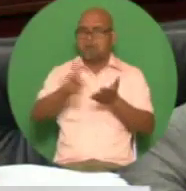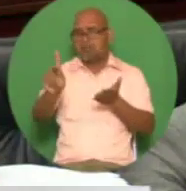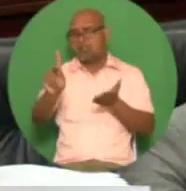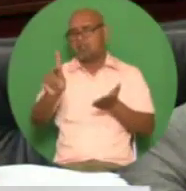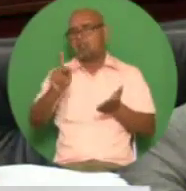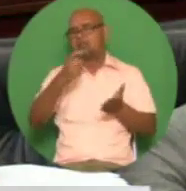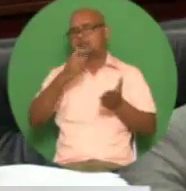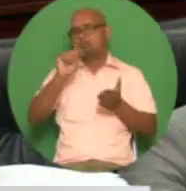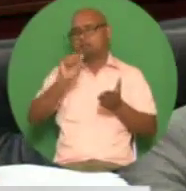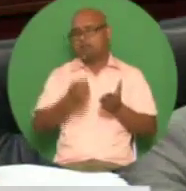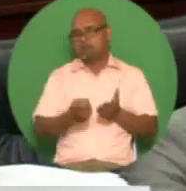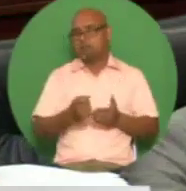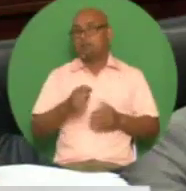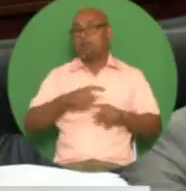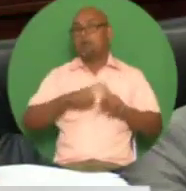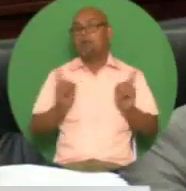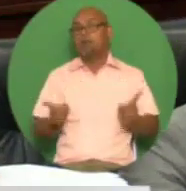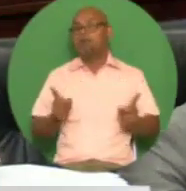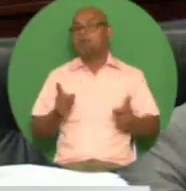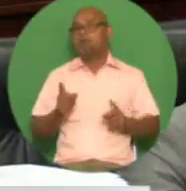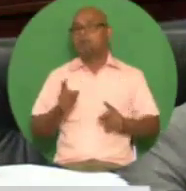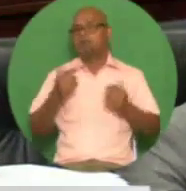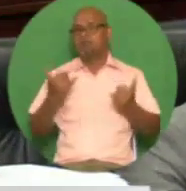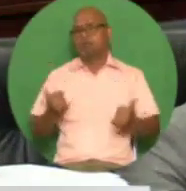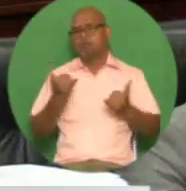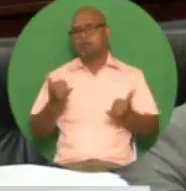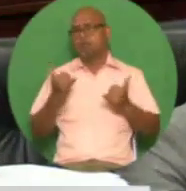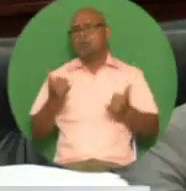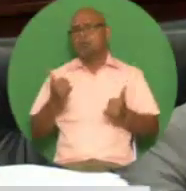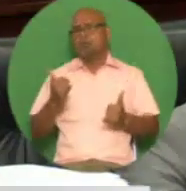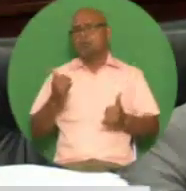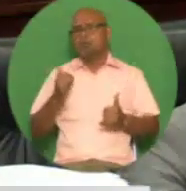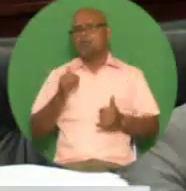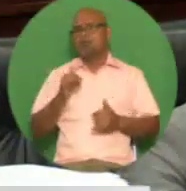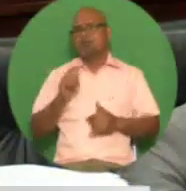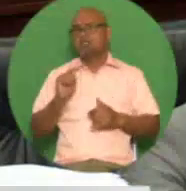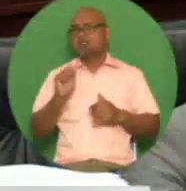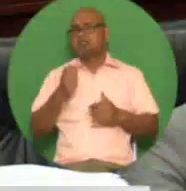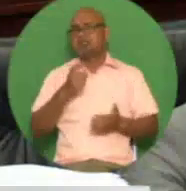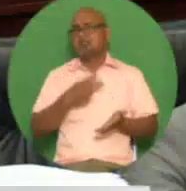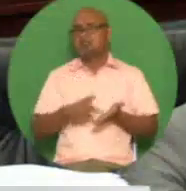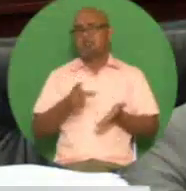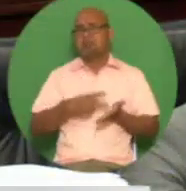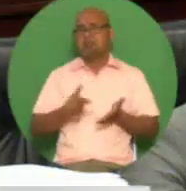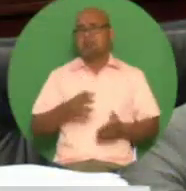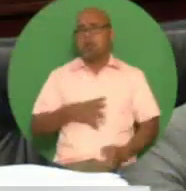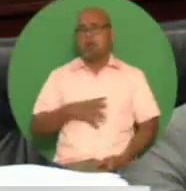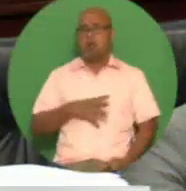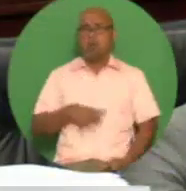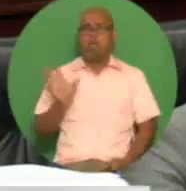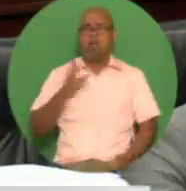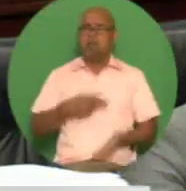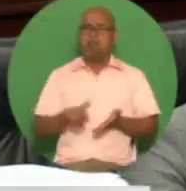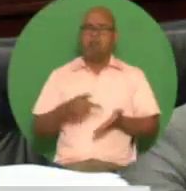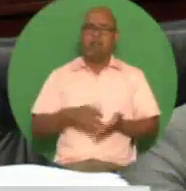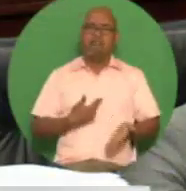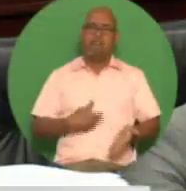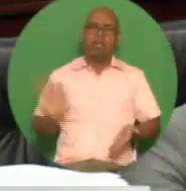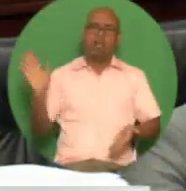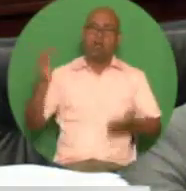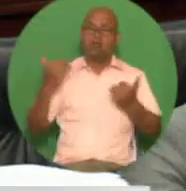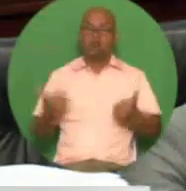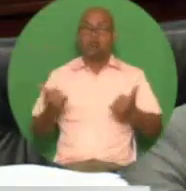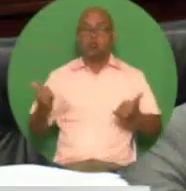short term but in the longer term they encourage taxpayers to avoid compliance while we continue to focus on